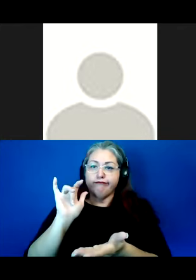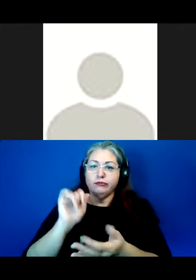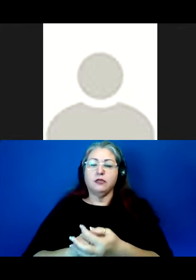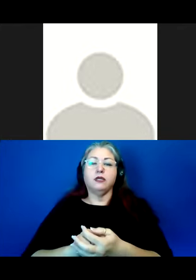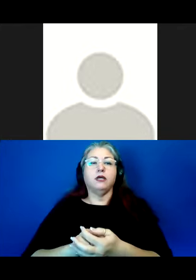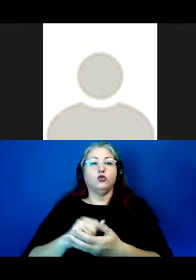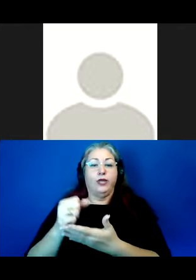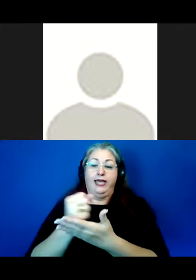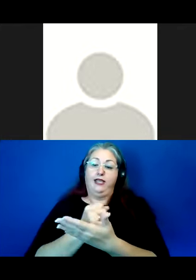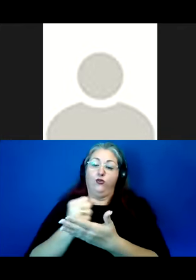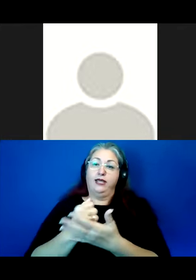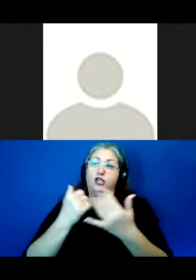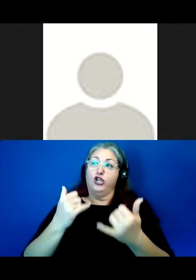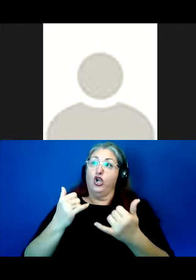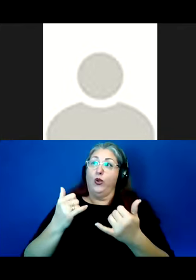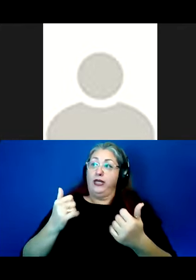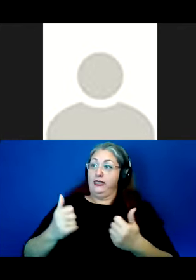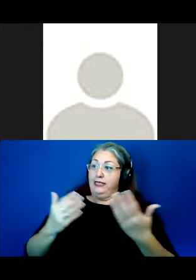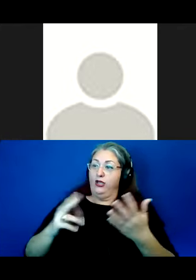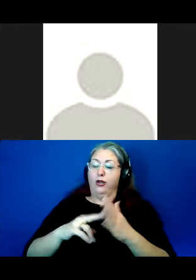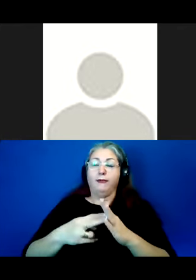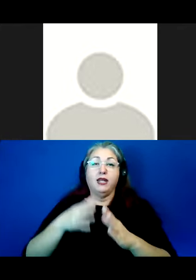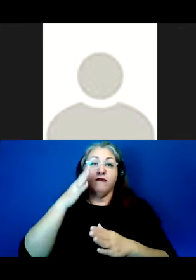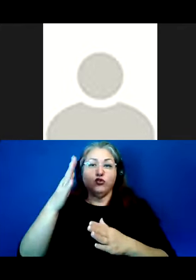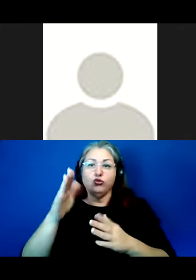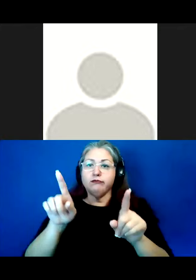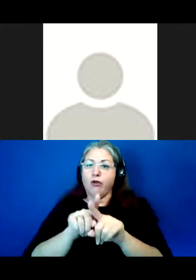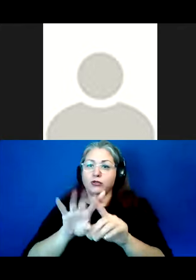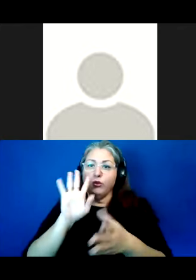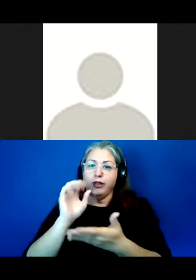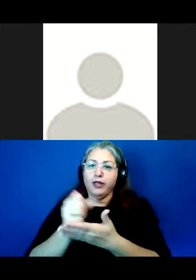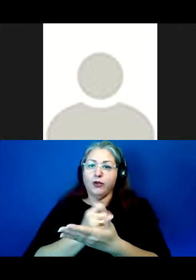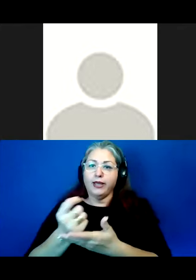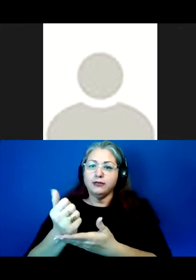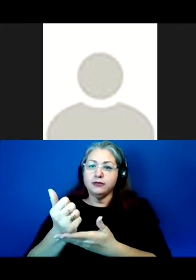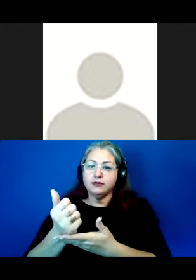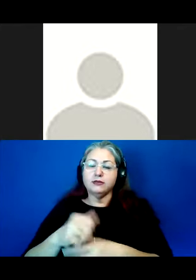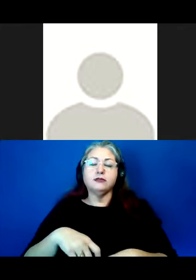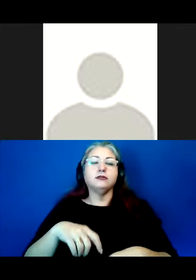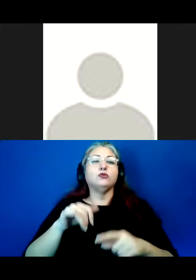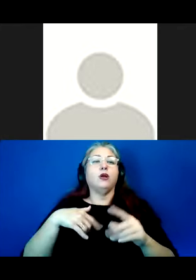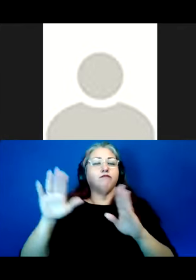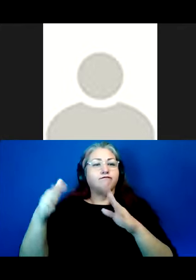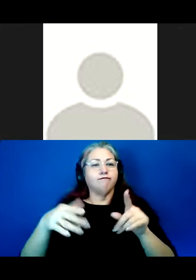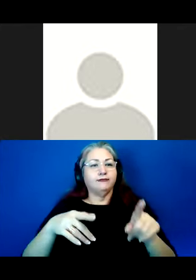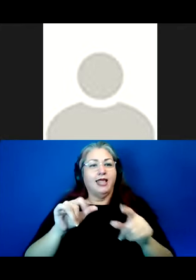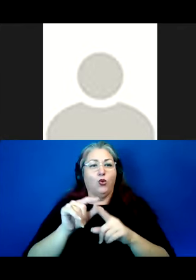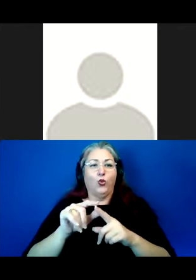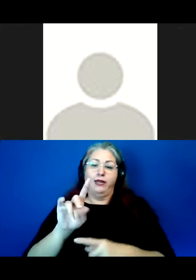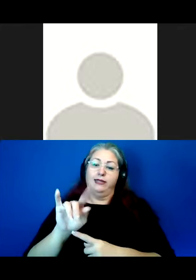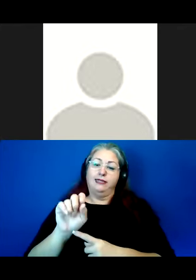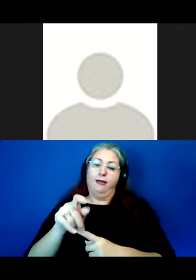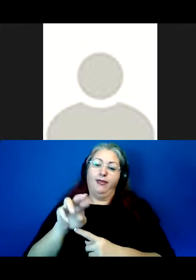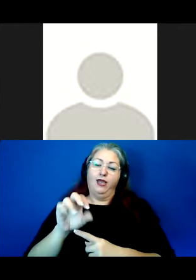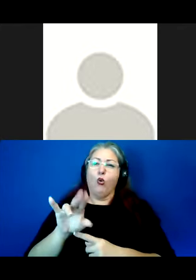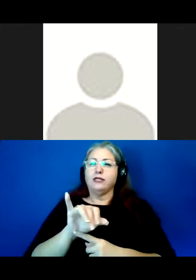Erasing our contemporary existence also erases our futures. And beyond this issue, I call your attention to how the verb disappear or